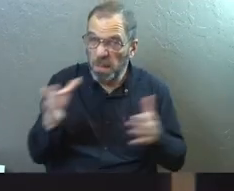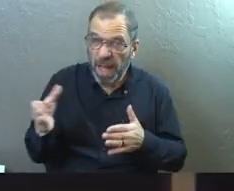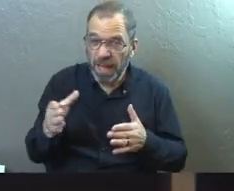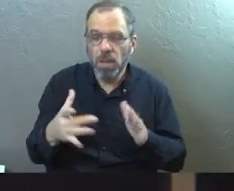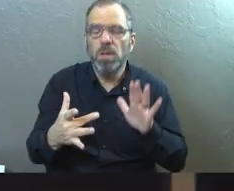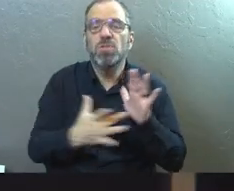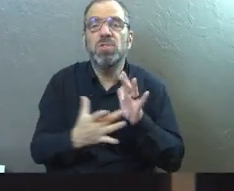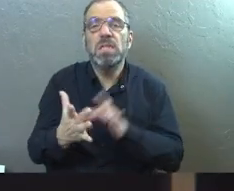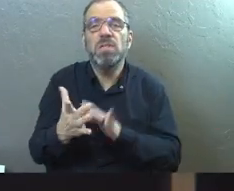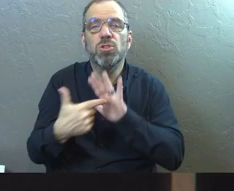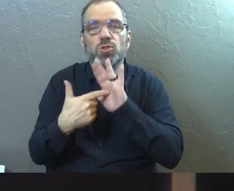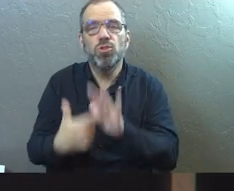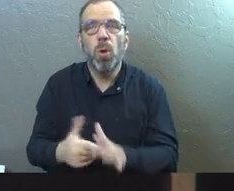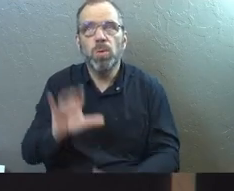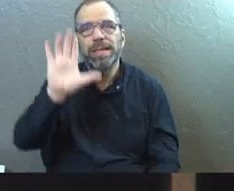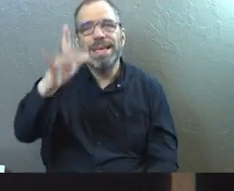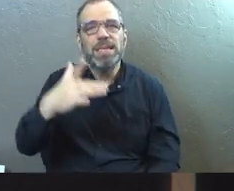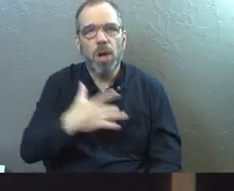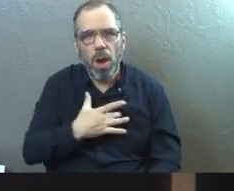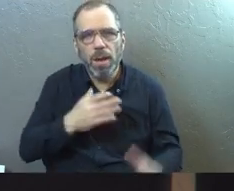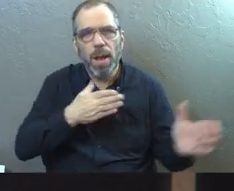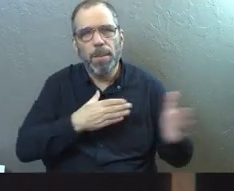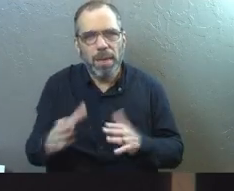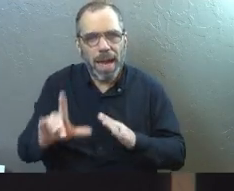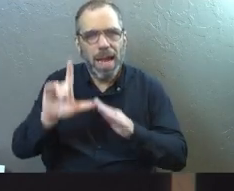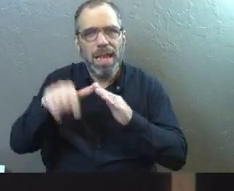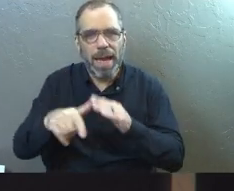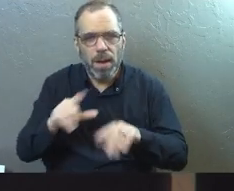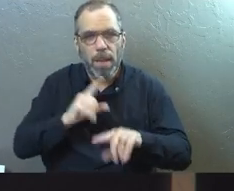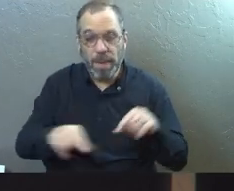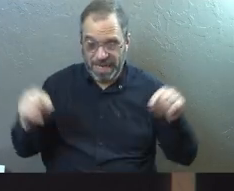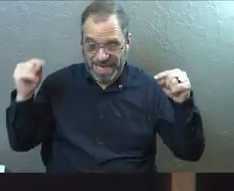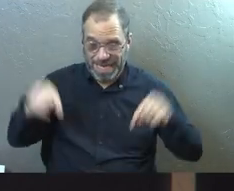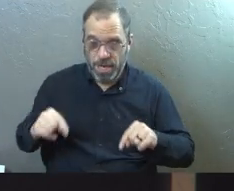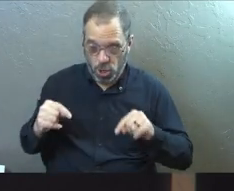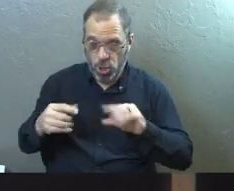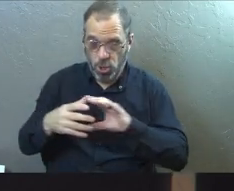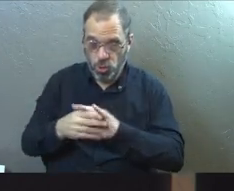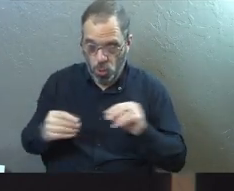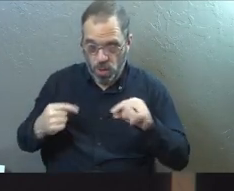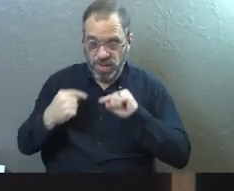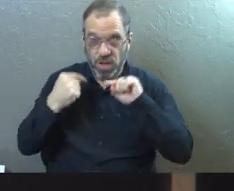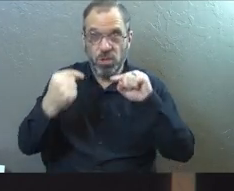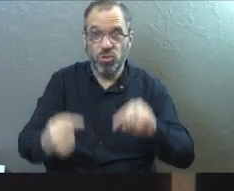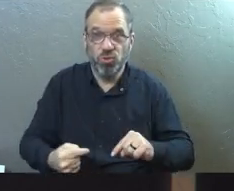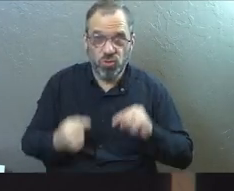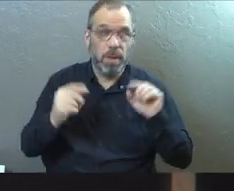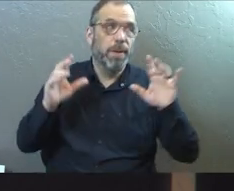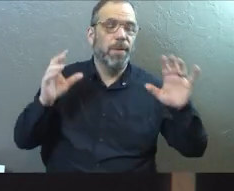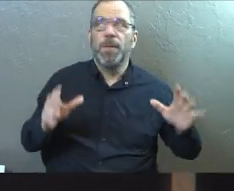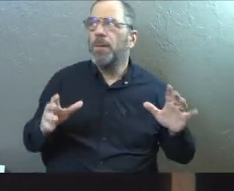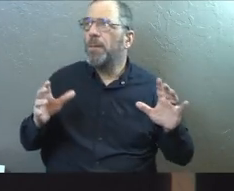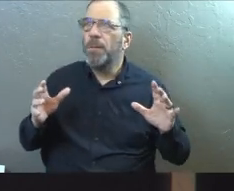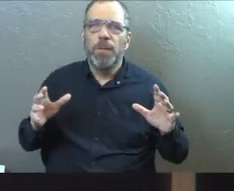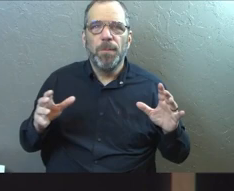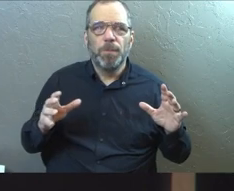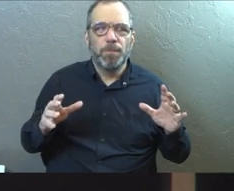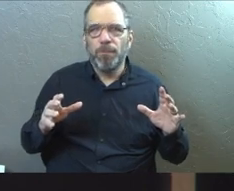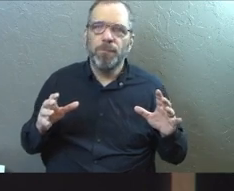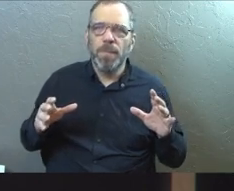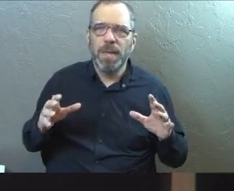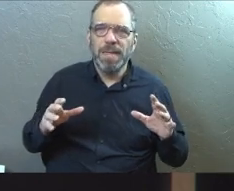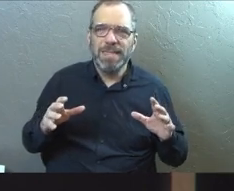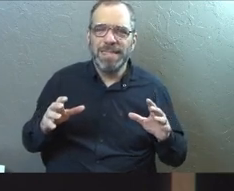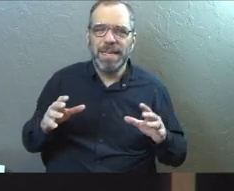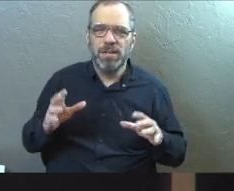Jesus reveals the true heart and plan of the Father in the end. But here, there's struggle. I wouldn't say that there's a part of this where